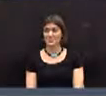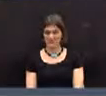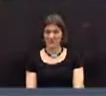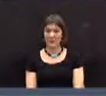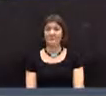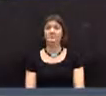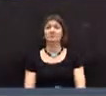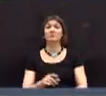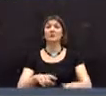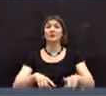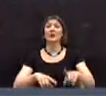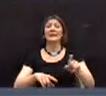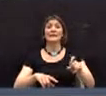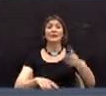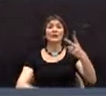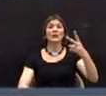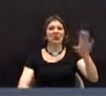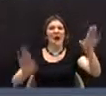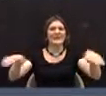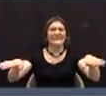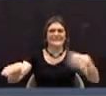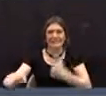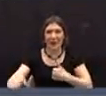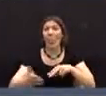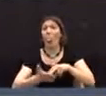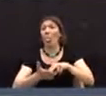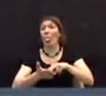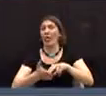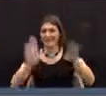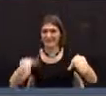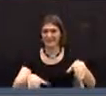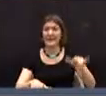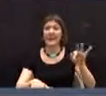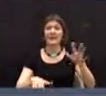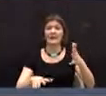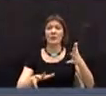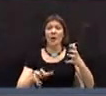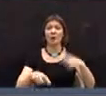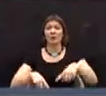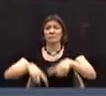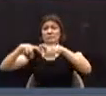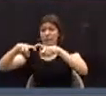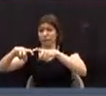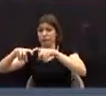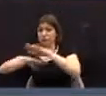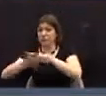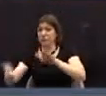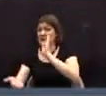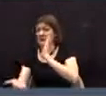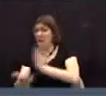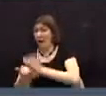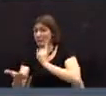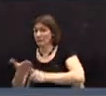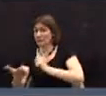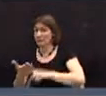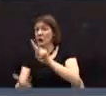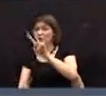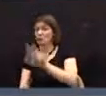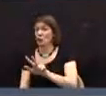To suspend debate, you need a two-thirds. You may be seated. Thank you. To suspend debate, you need a two-thirds vote,